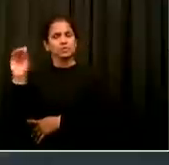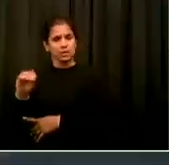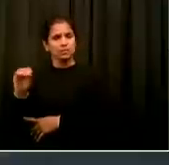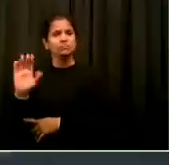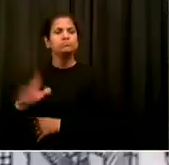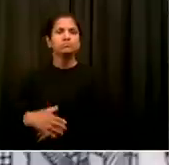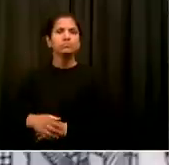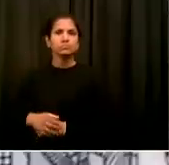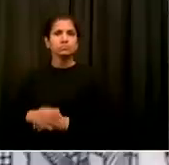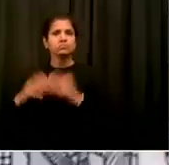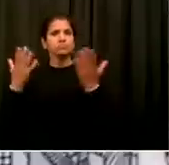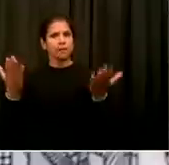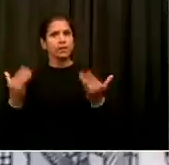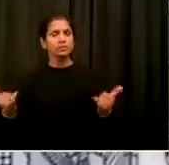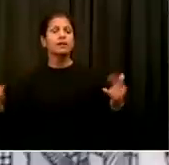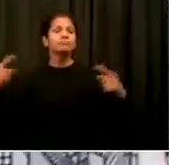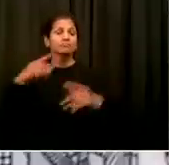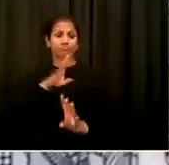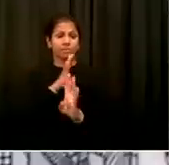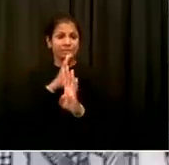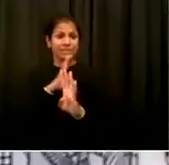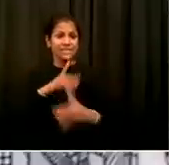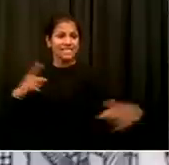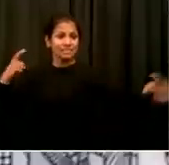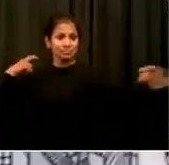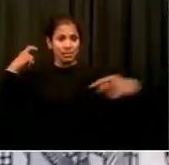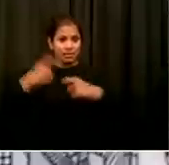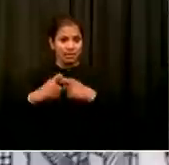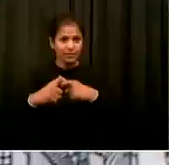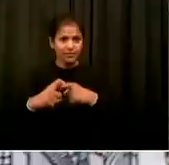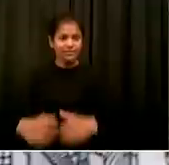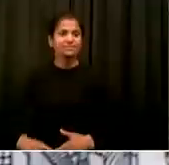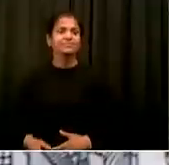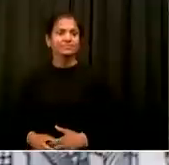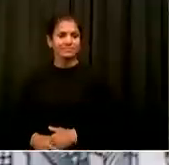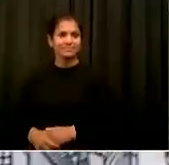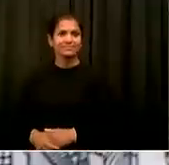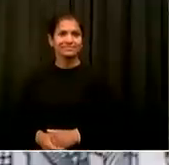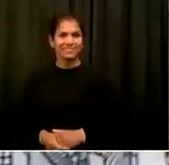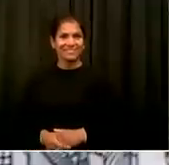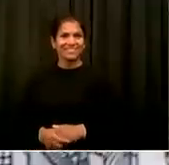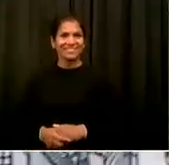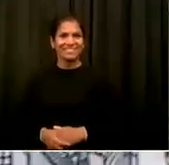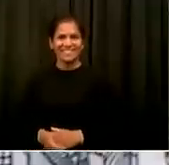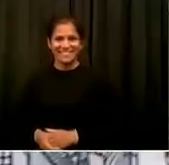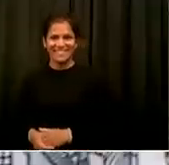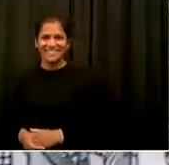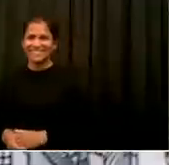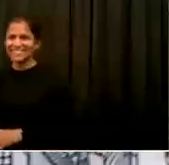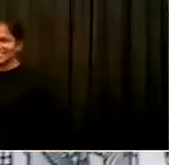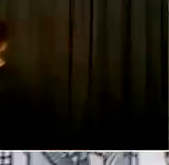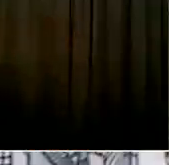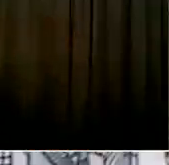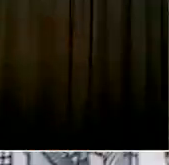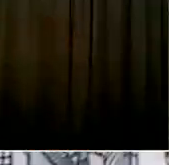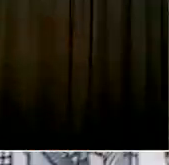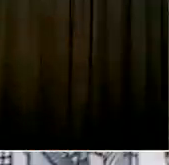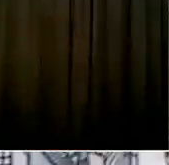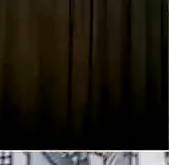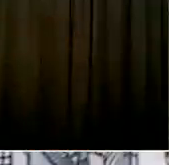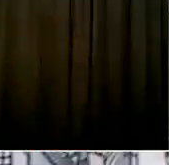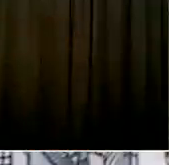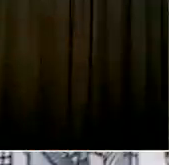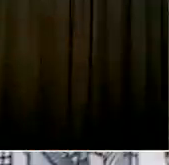a few words in Spanish. Seguimos viendo niveles elevados del coronavirus